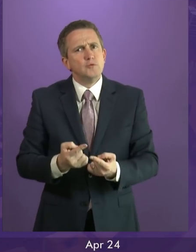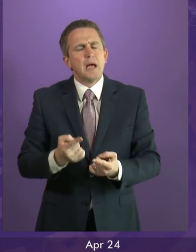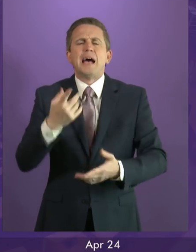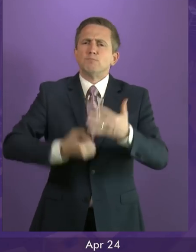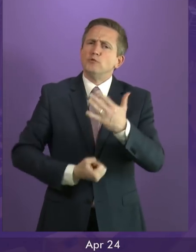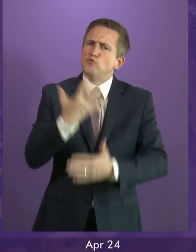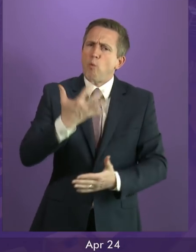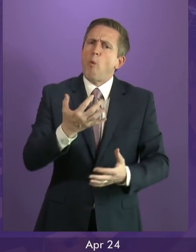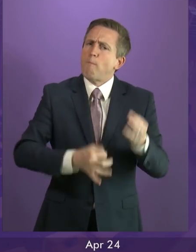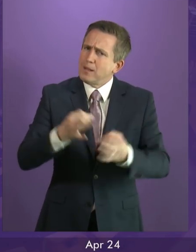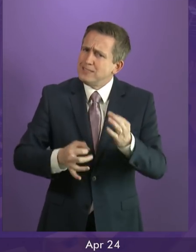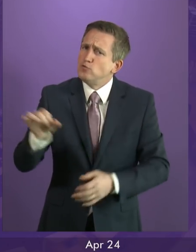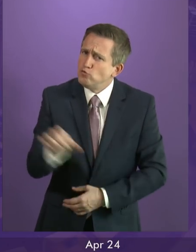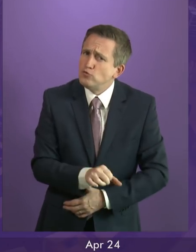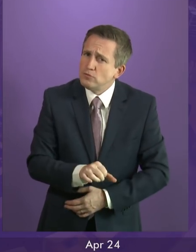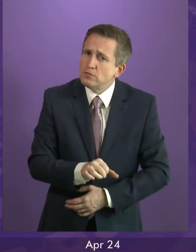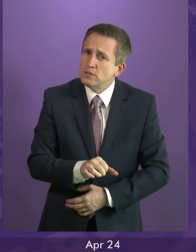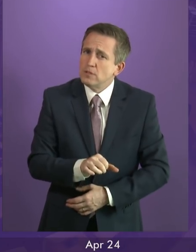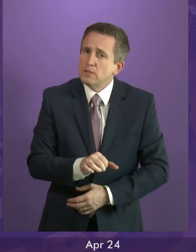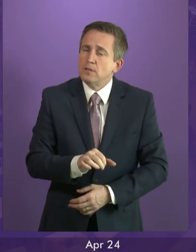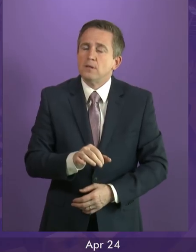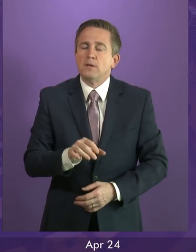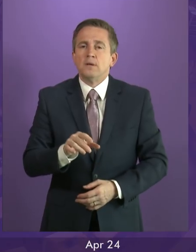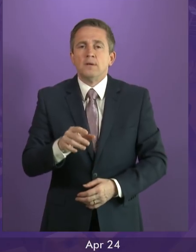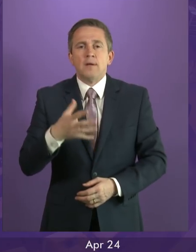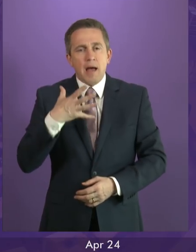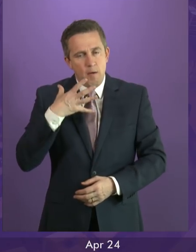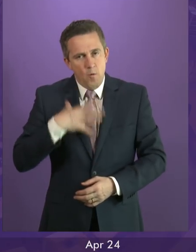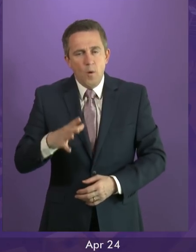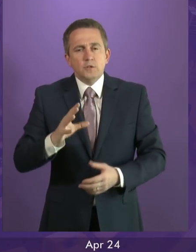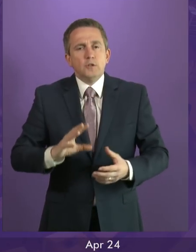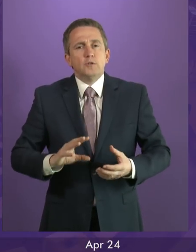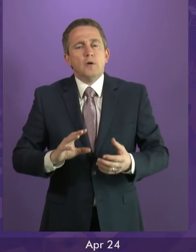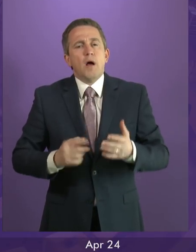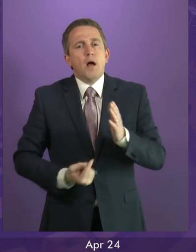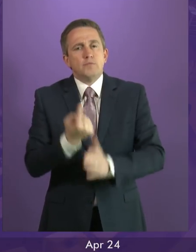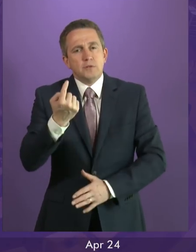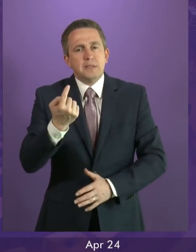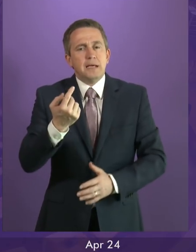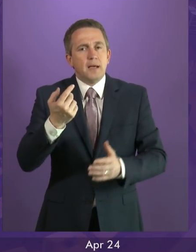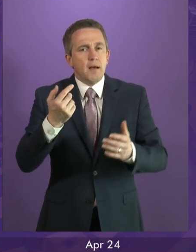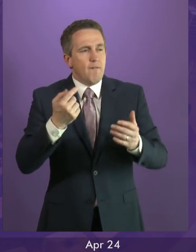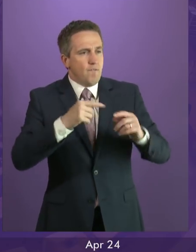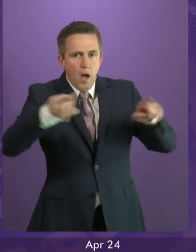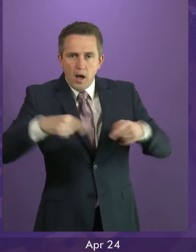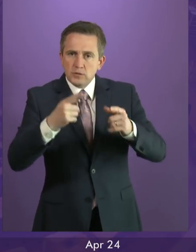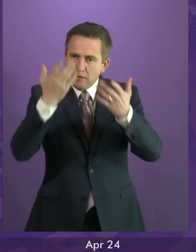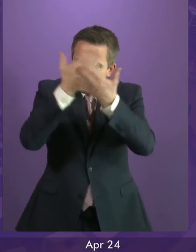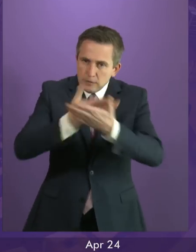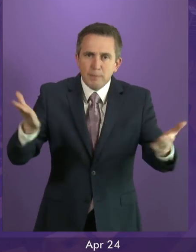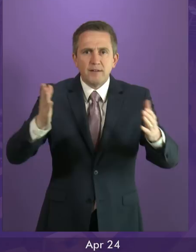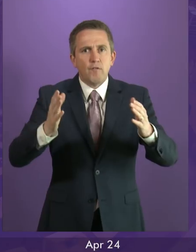do. And in so doing, try to set an example of constructive, outward looking and respectful debate.